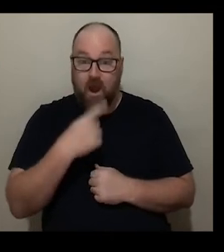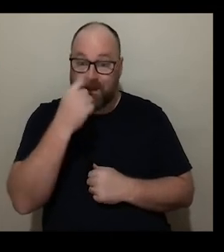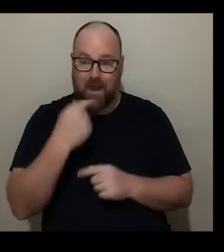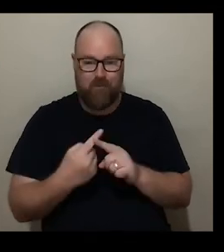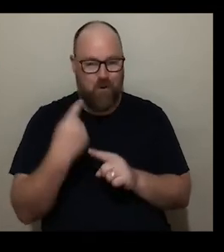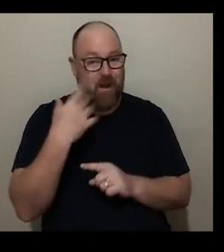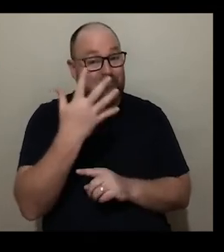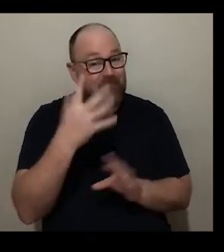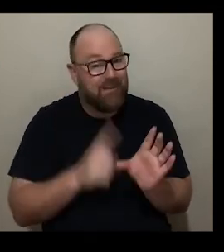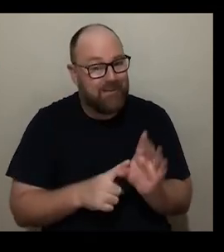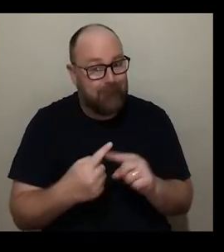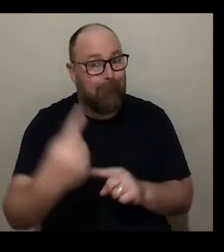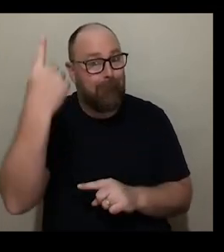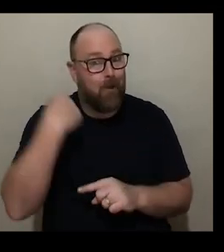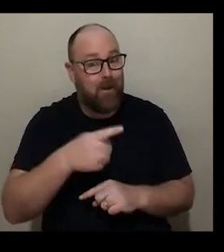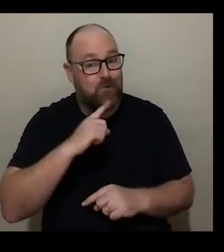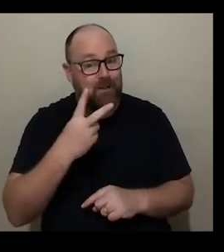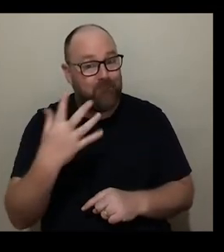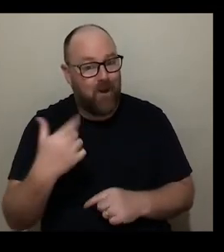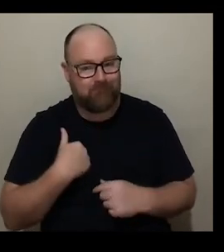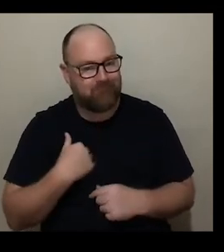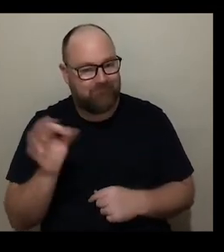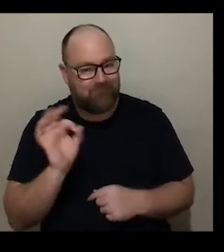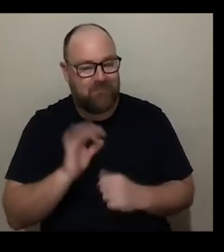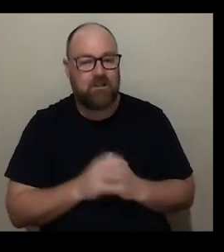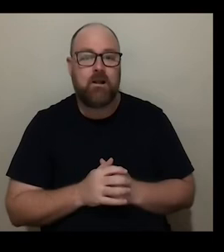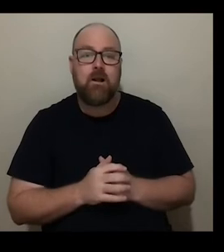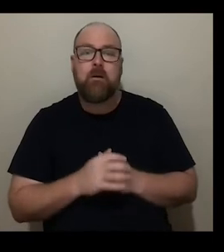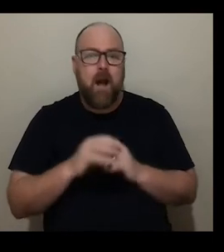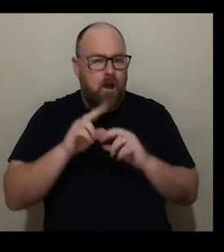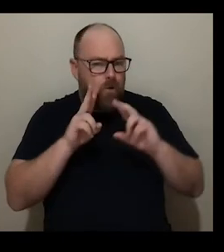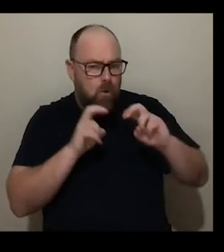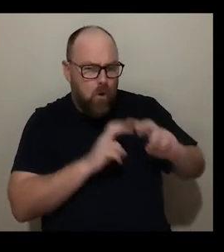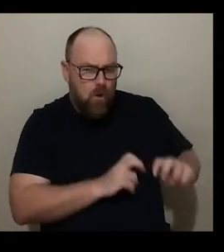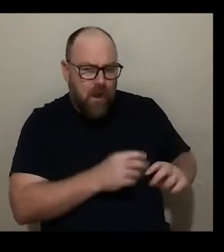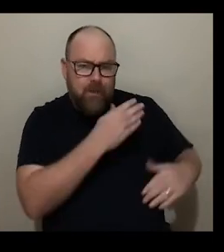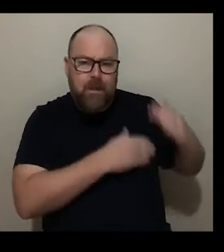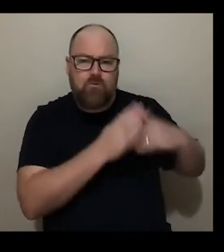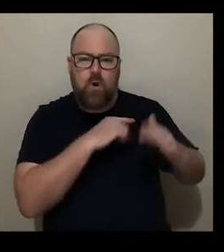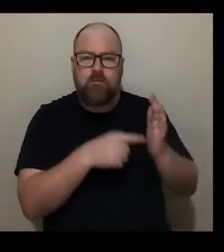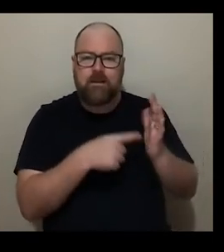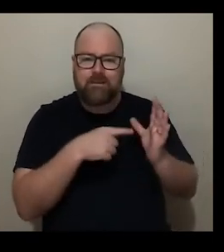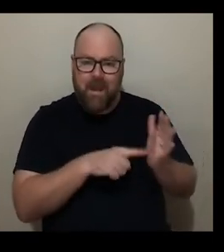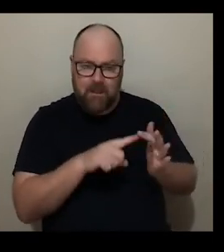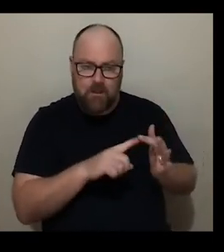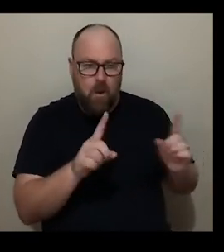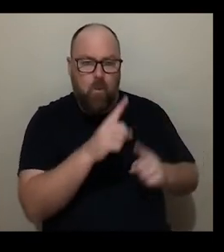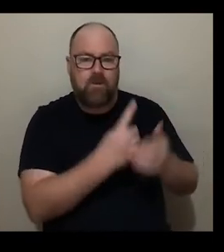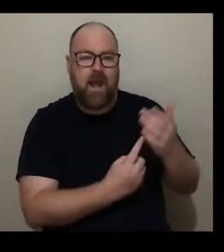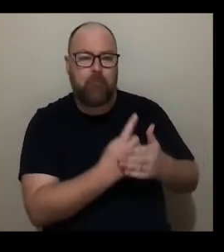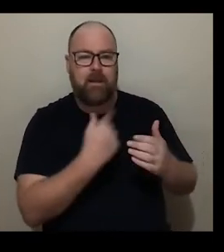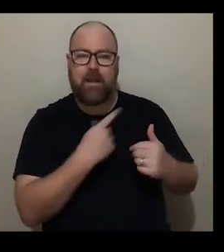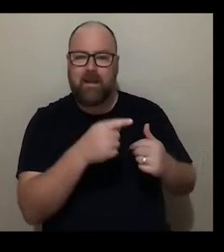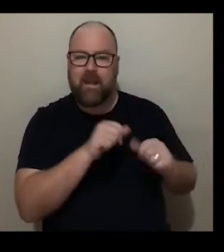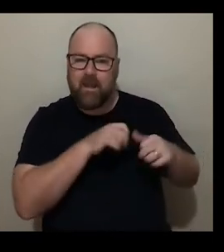years um beside looking back at the history of tate and and what we have in our archives there